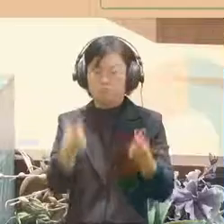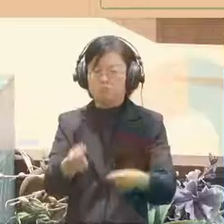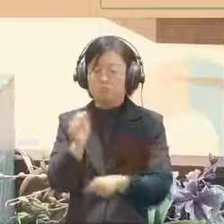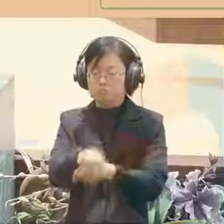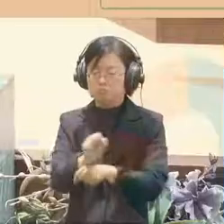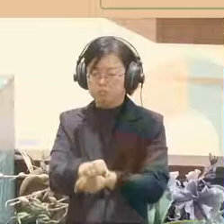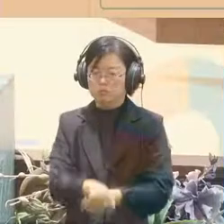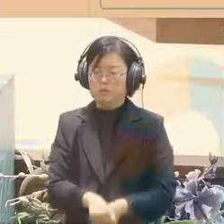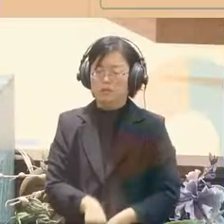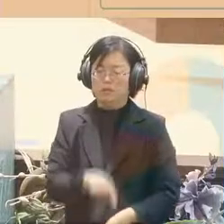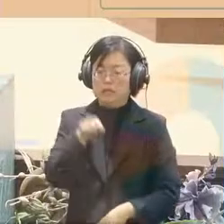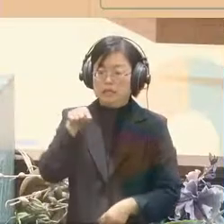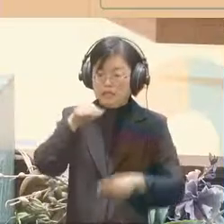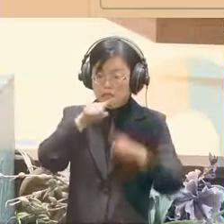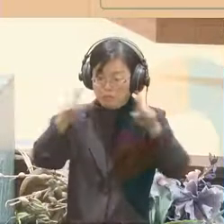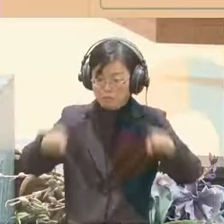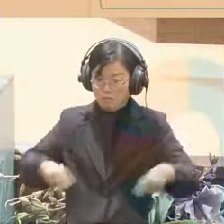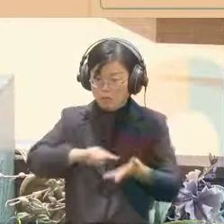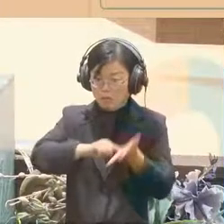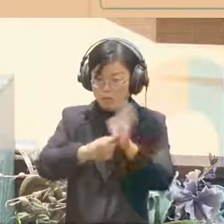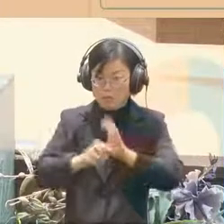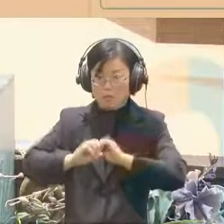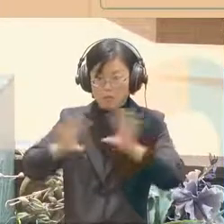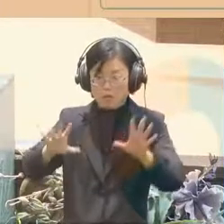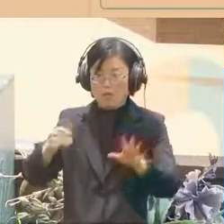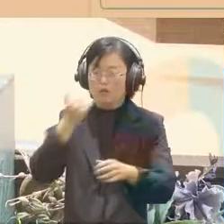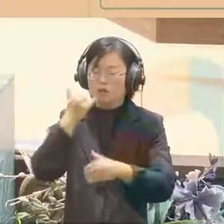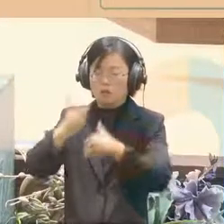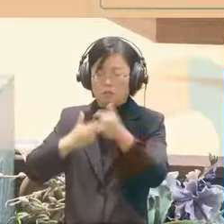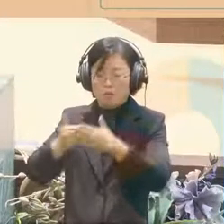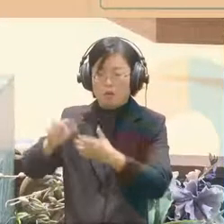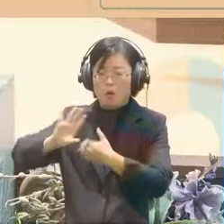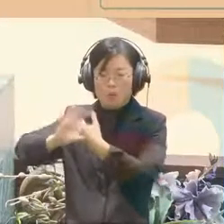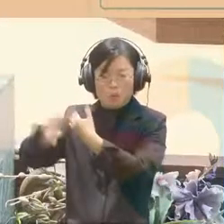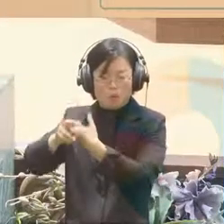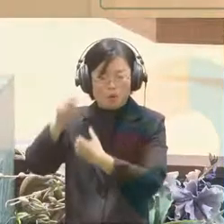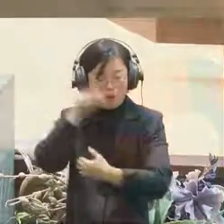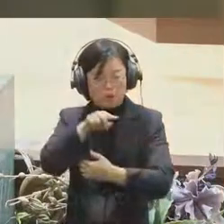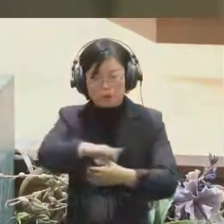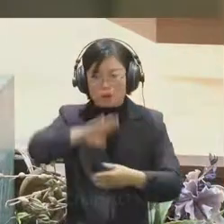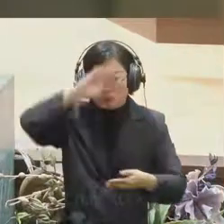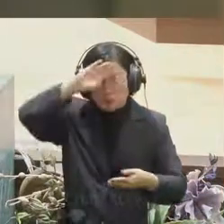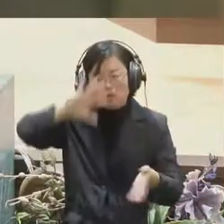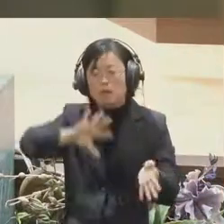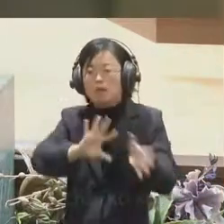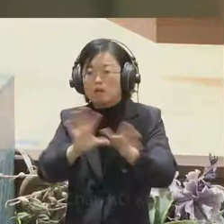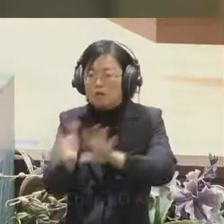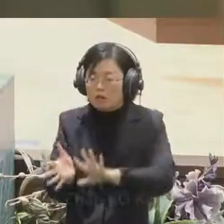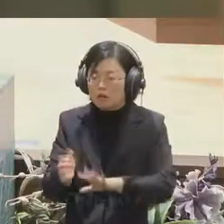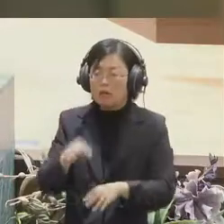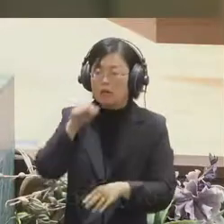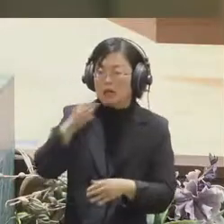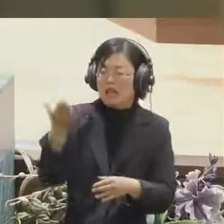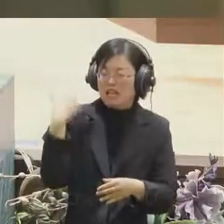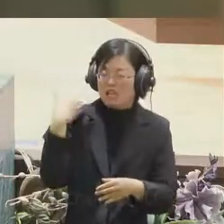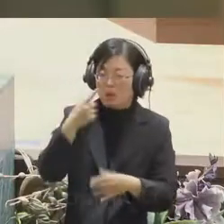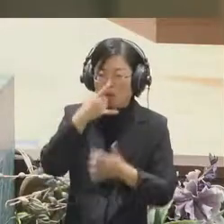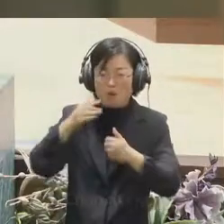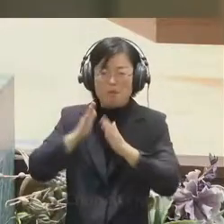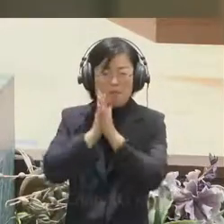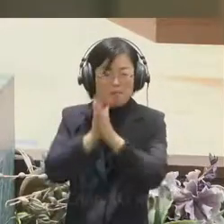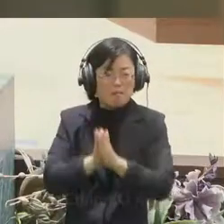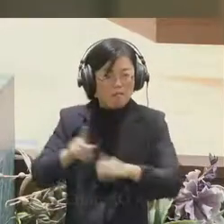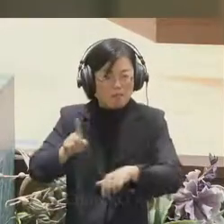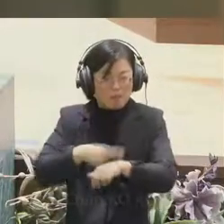boards in other areas like the politics, education, agriculture and the business. And now people